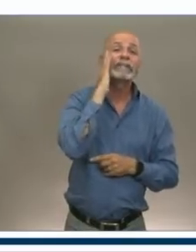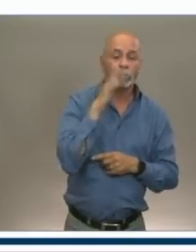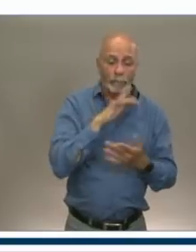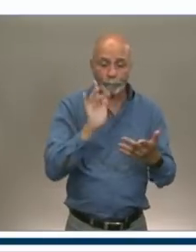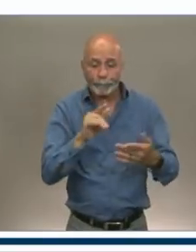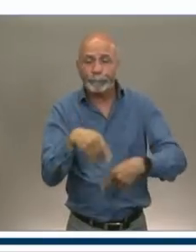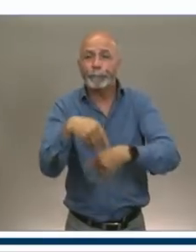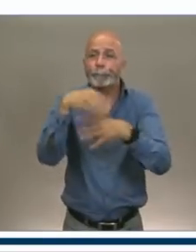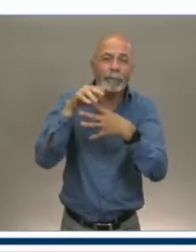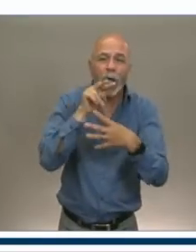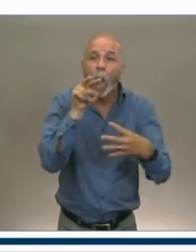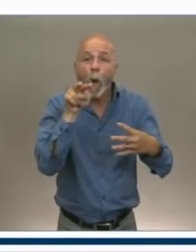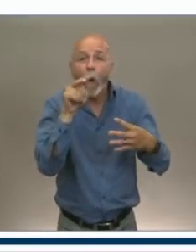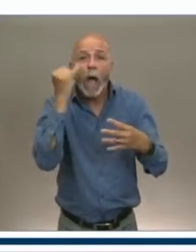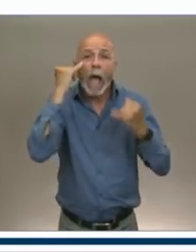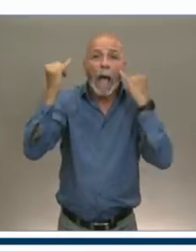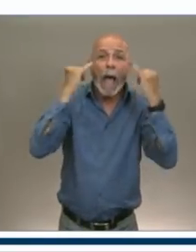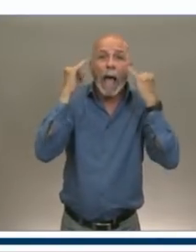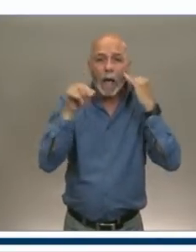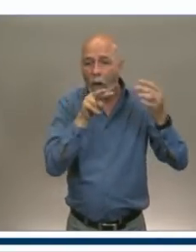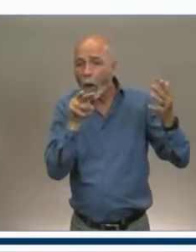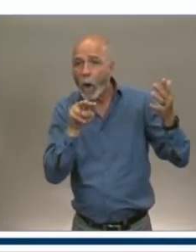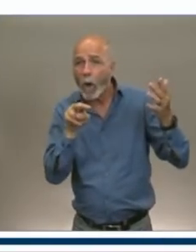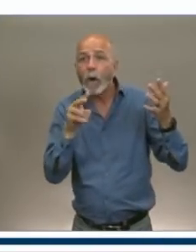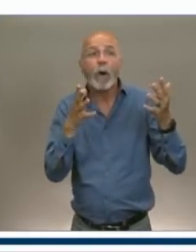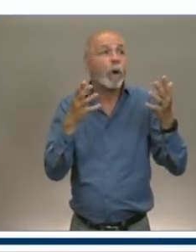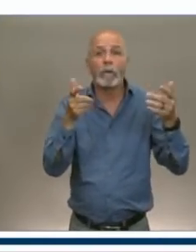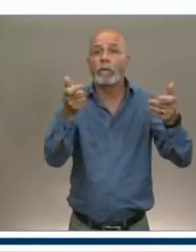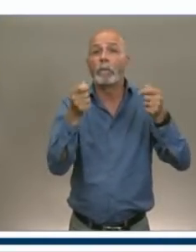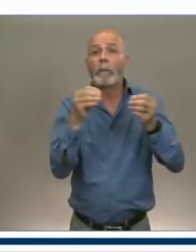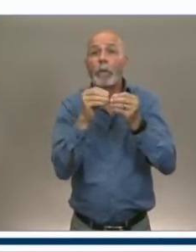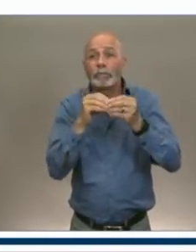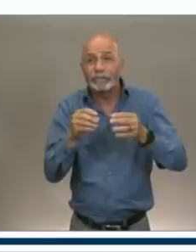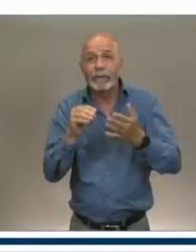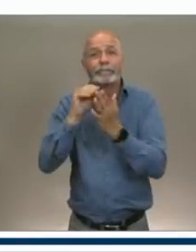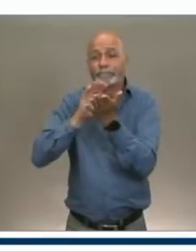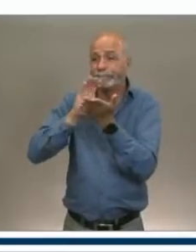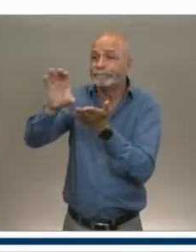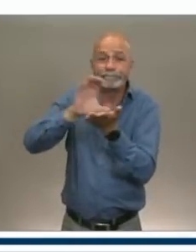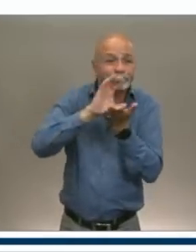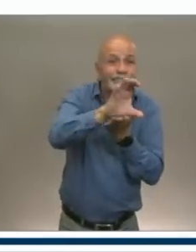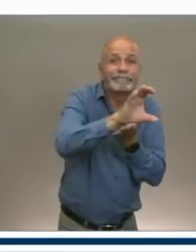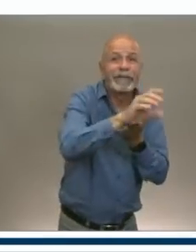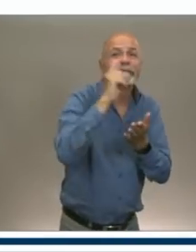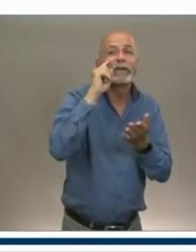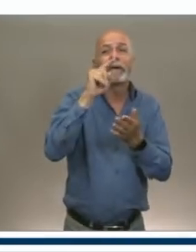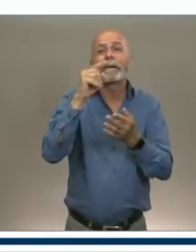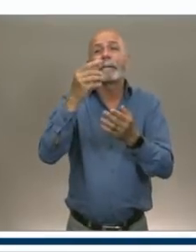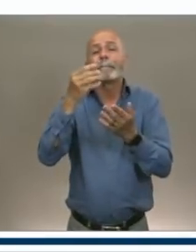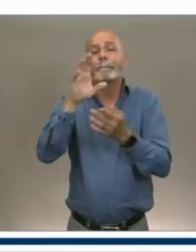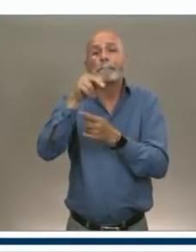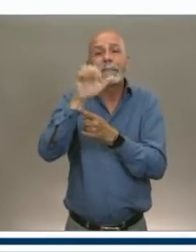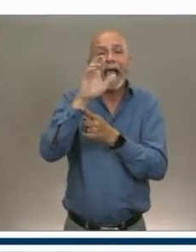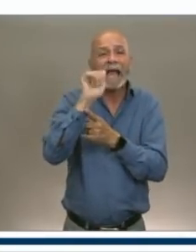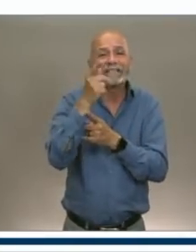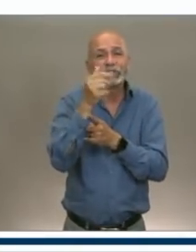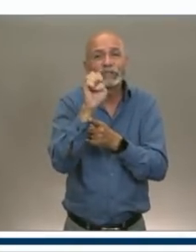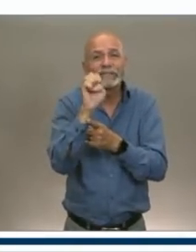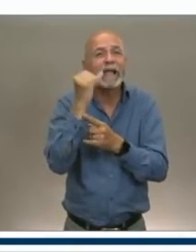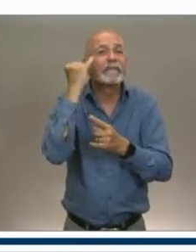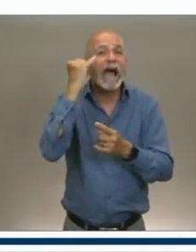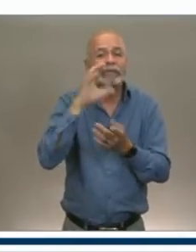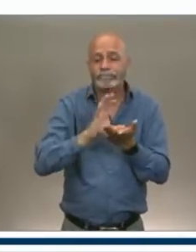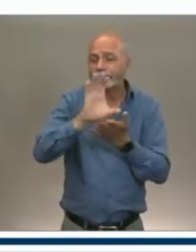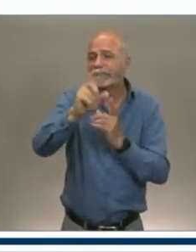packages. They can work together with our travel agents. So I look at this as,